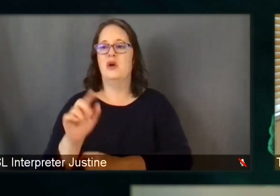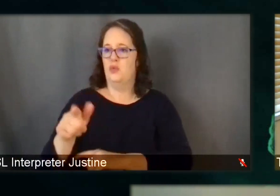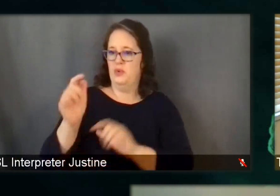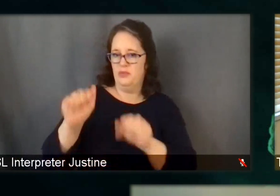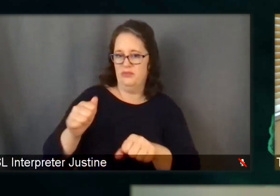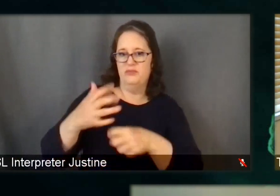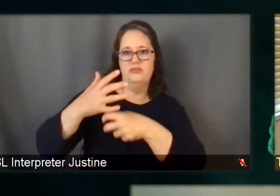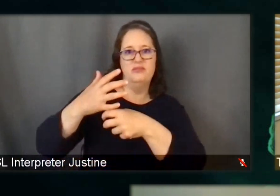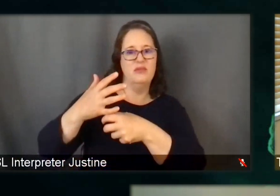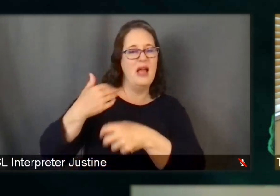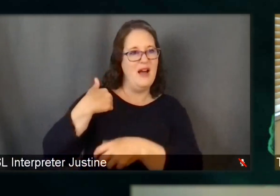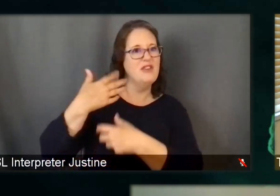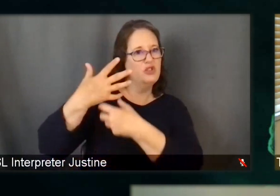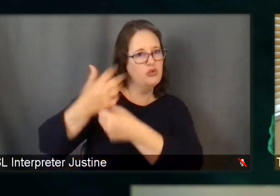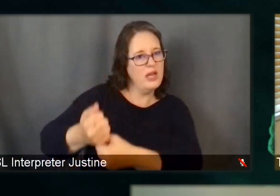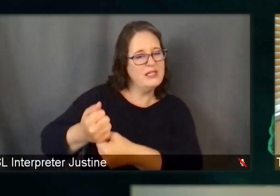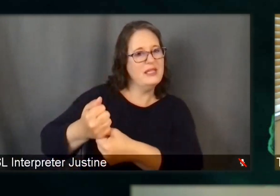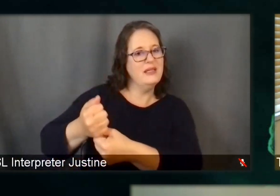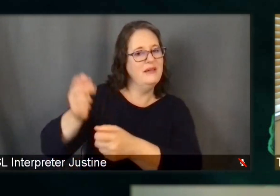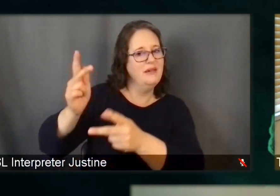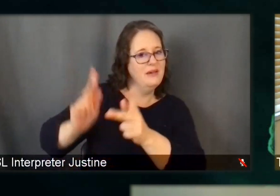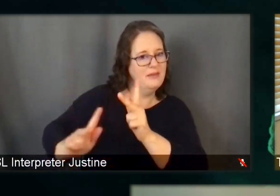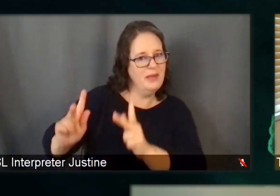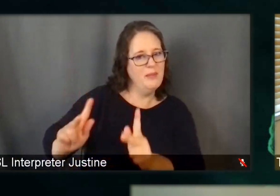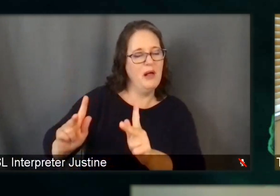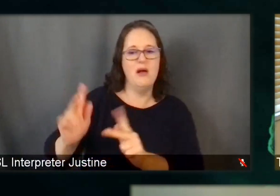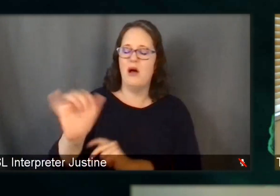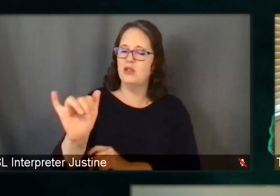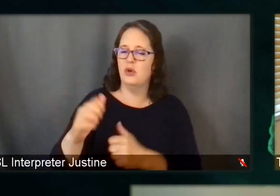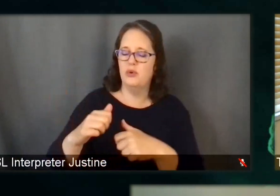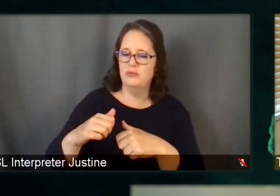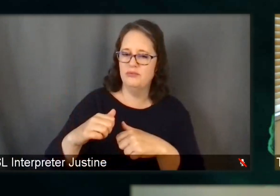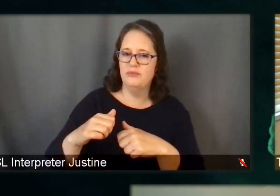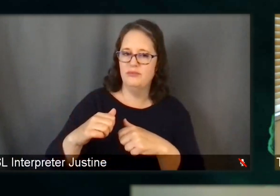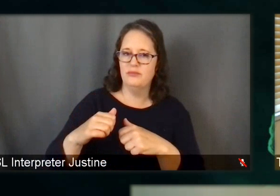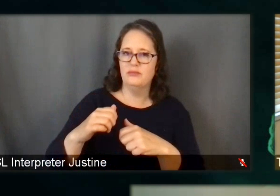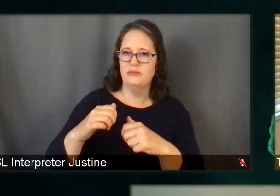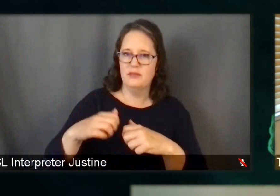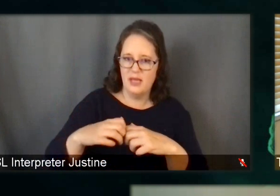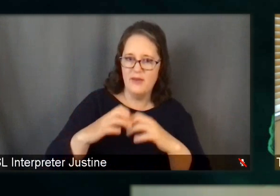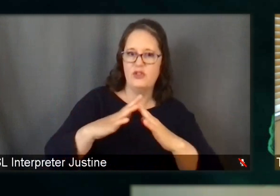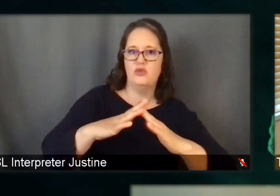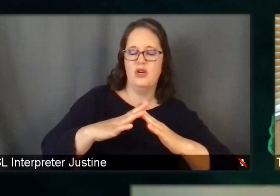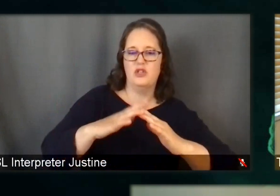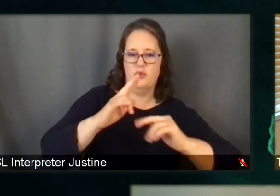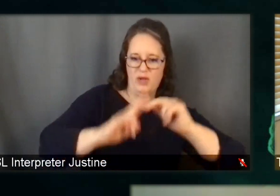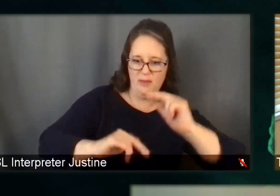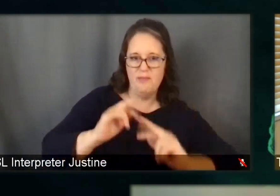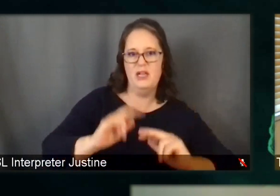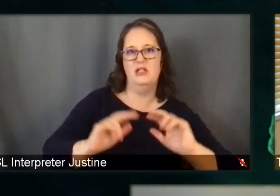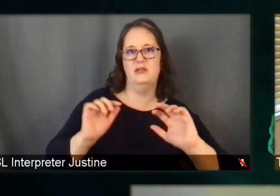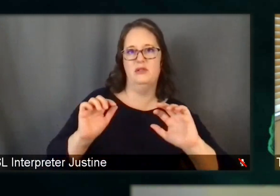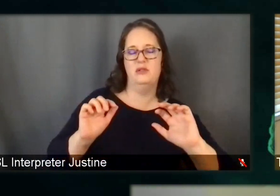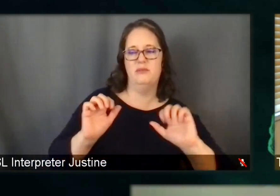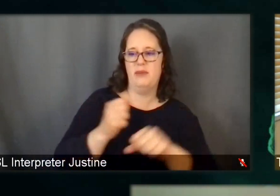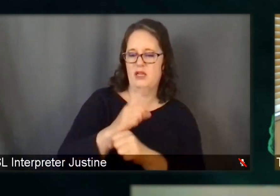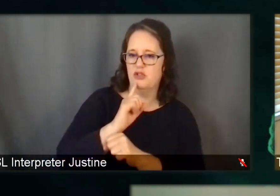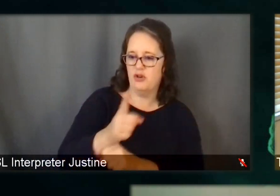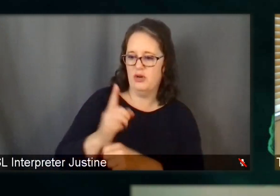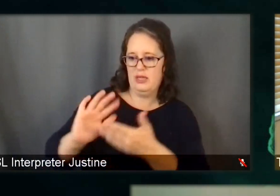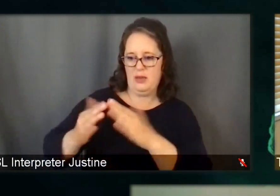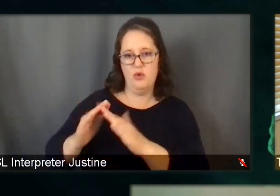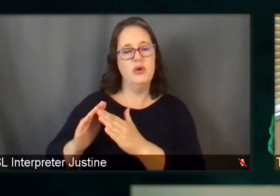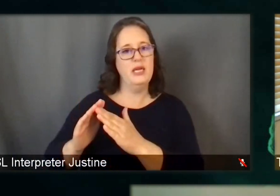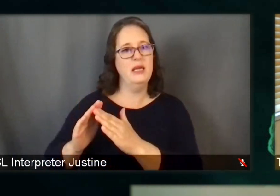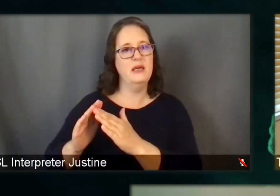communities and also building out infrastructure, uh, with support and resources to ensure that people in communities